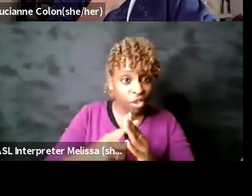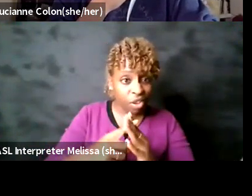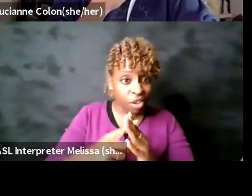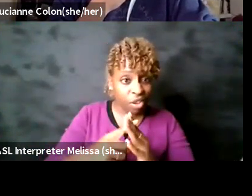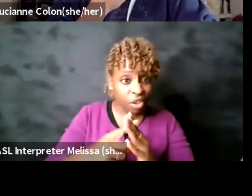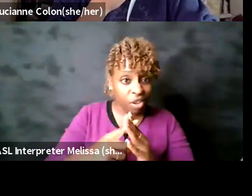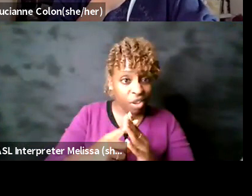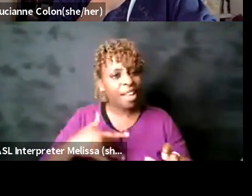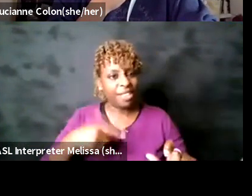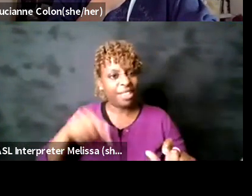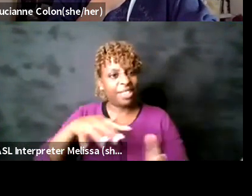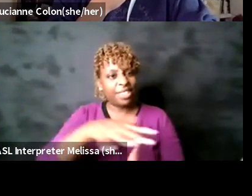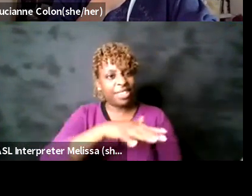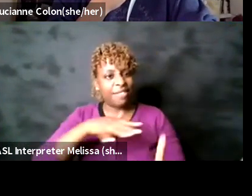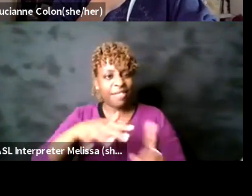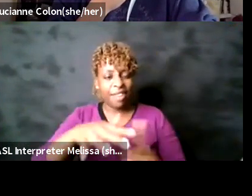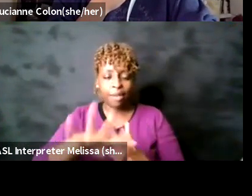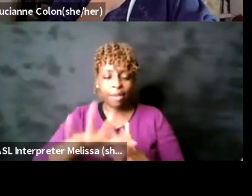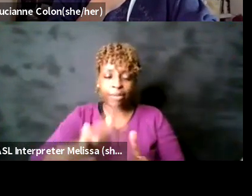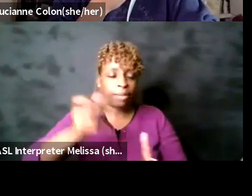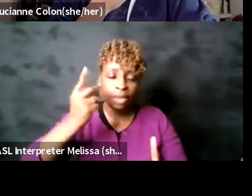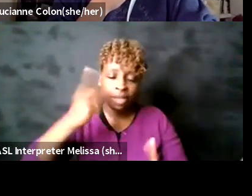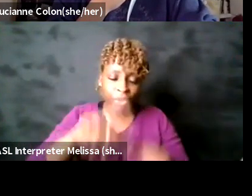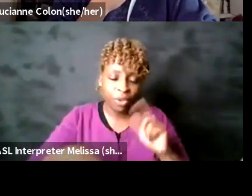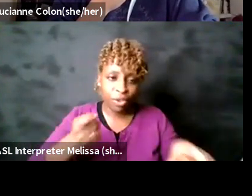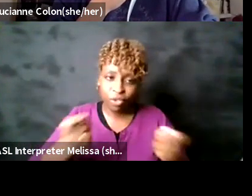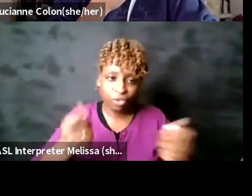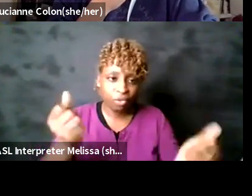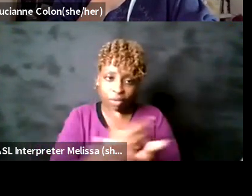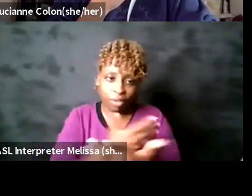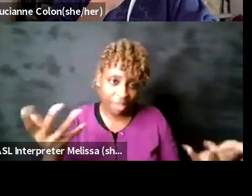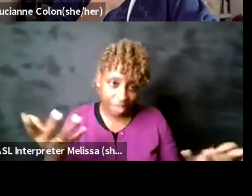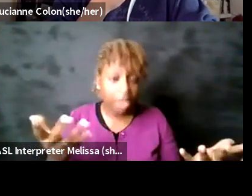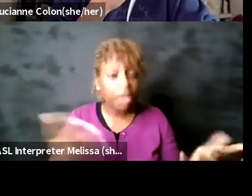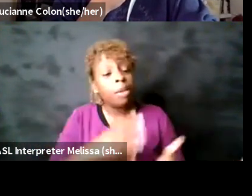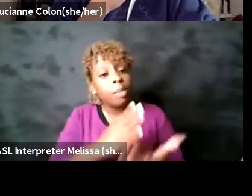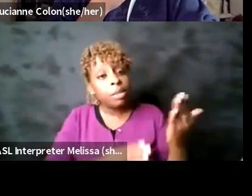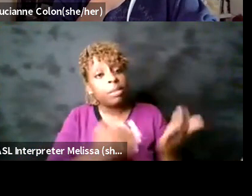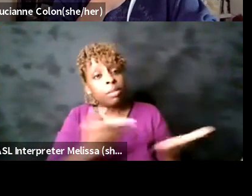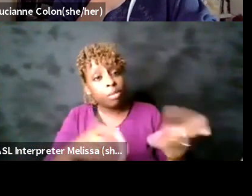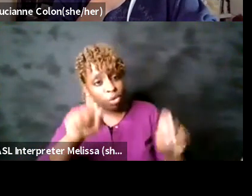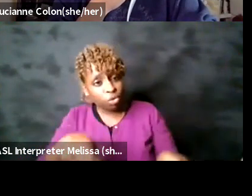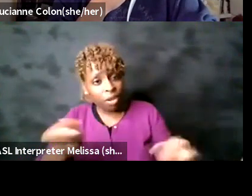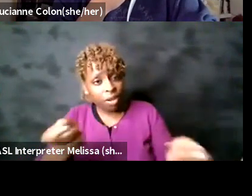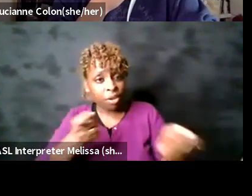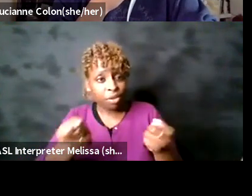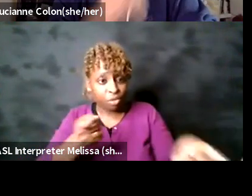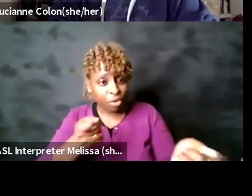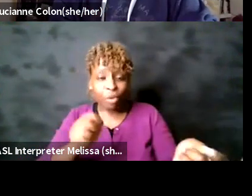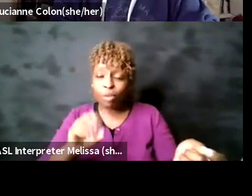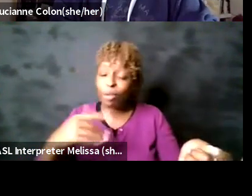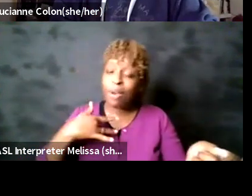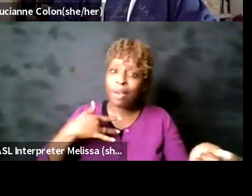really do i know you can't control everything but there are some things that you can um so i'm just really thrilled that this happened